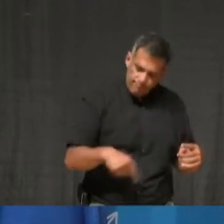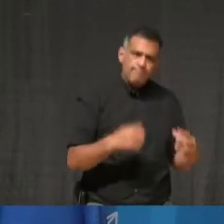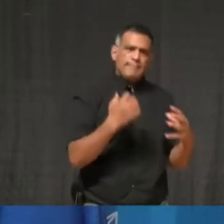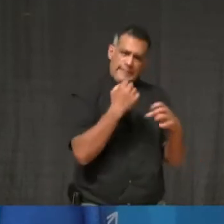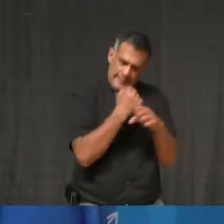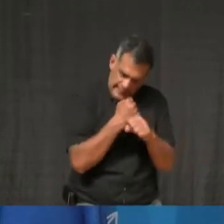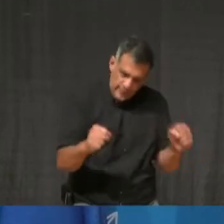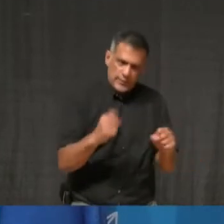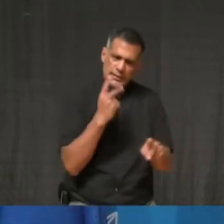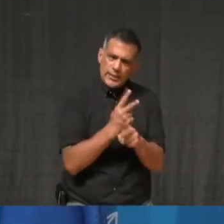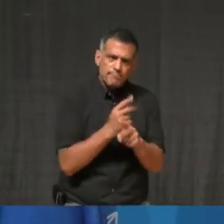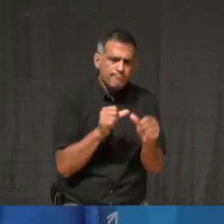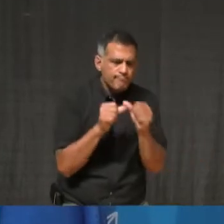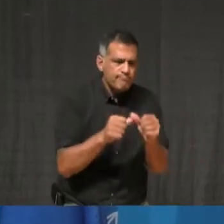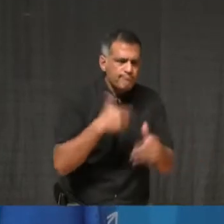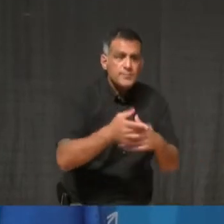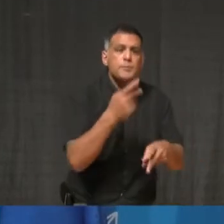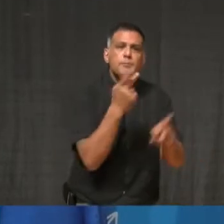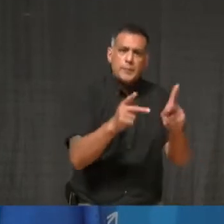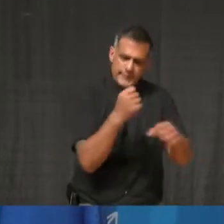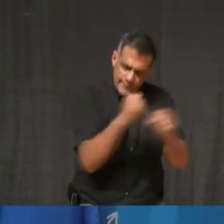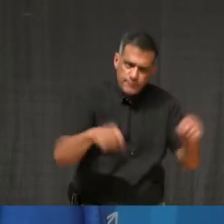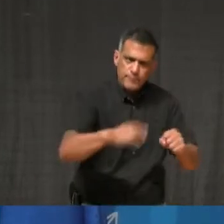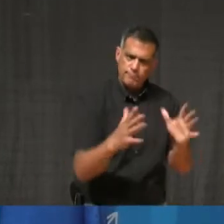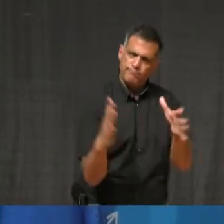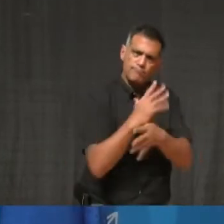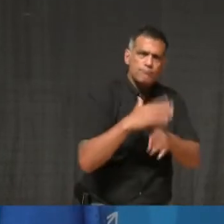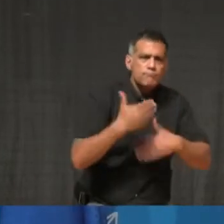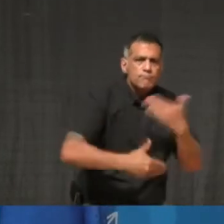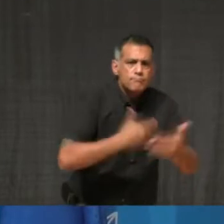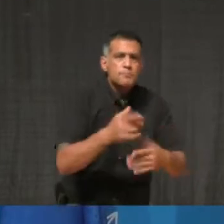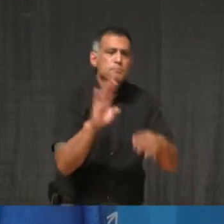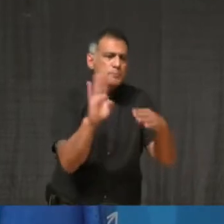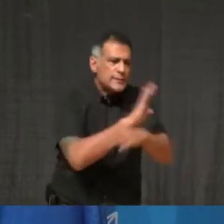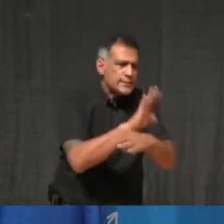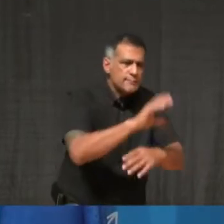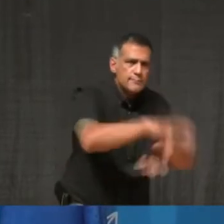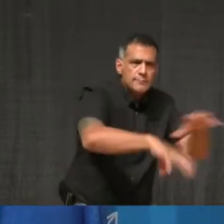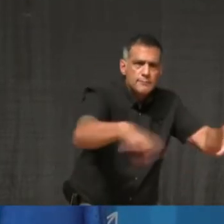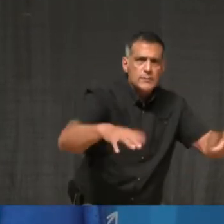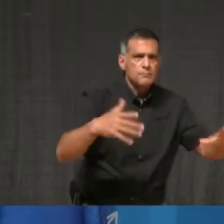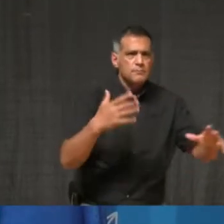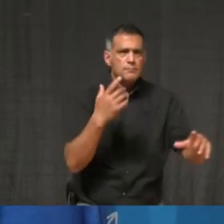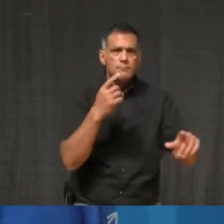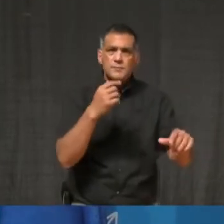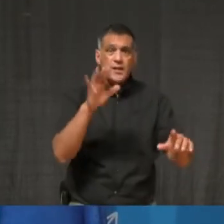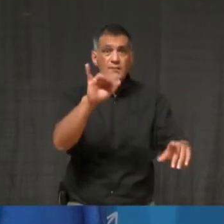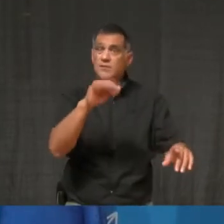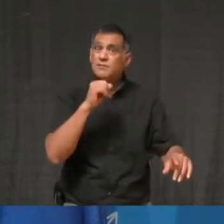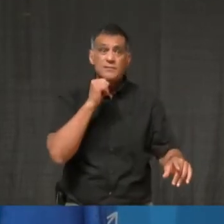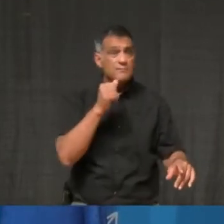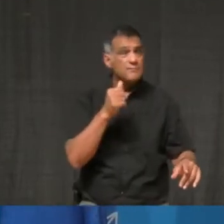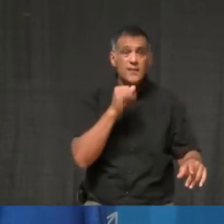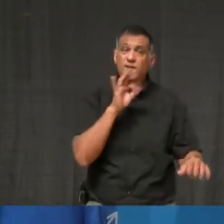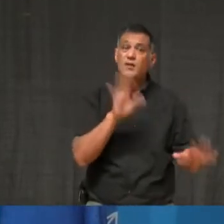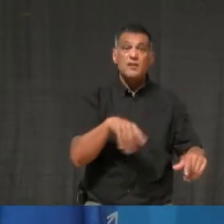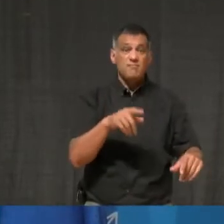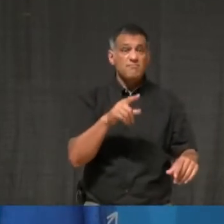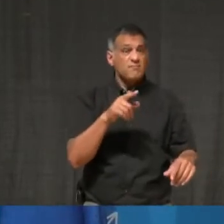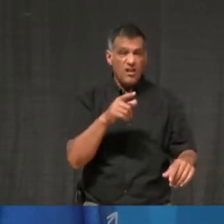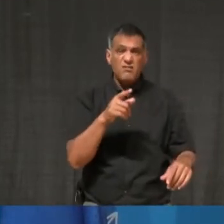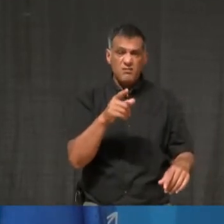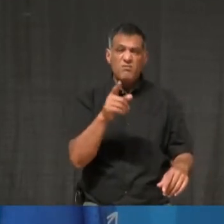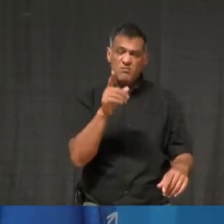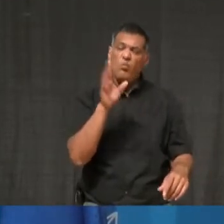population safe and our hospitals and healthcare system capacity preserved, or the virus will do it for us. And so that is the